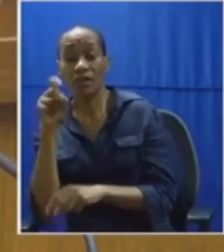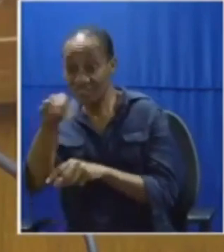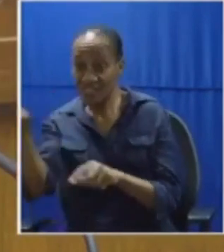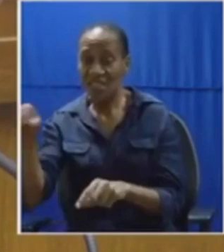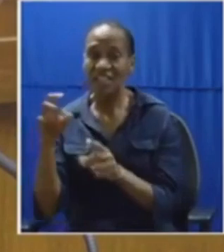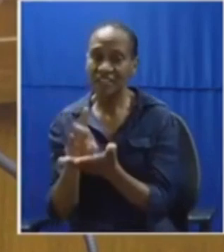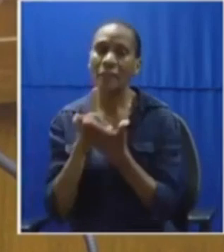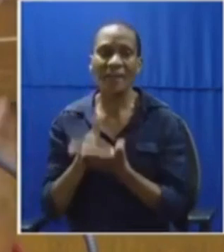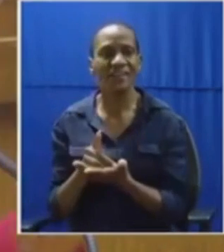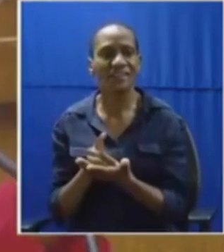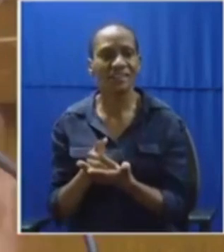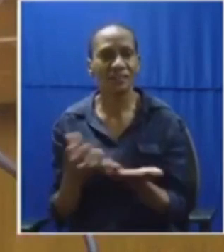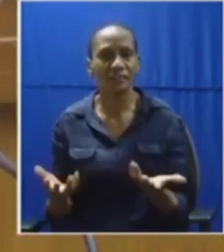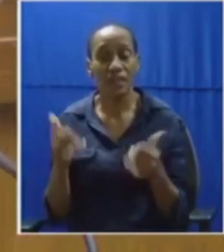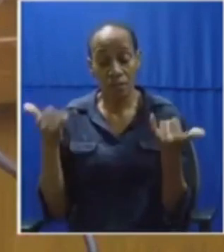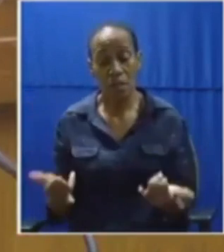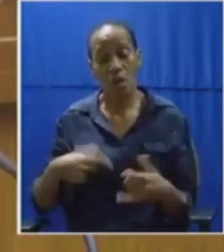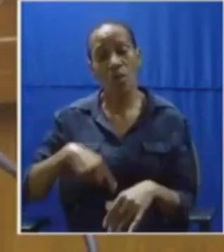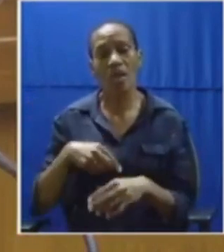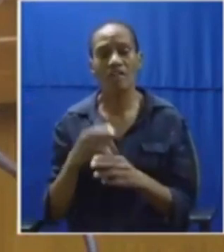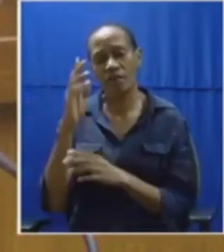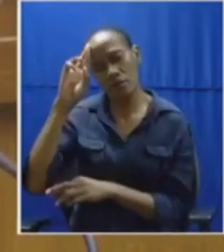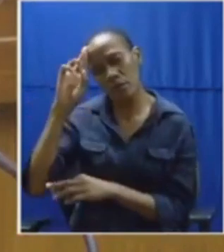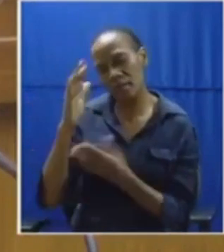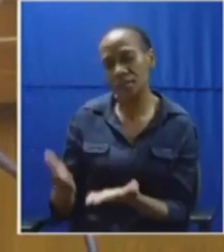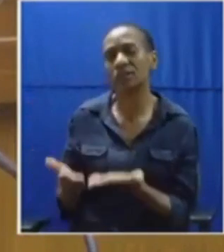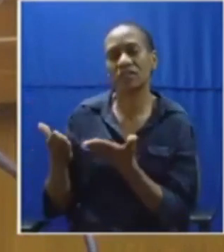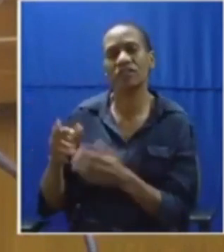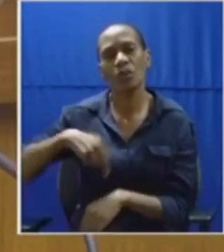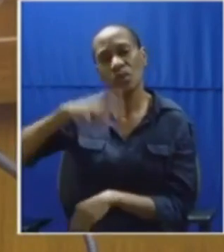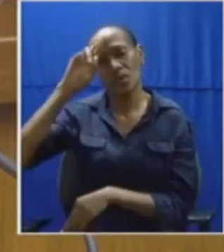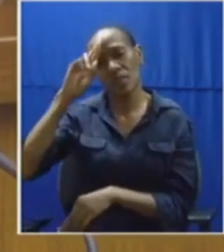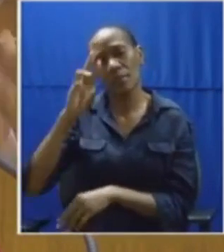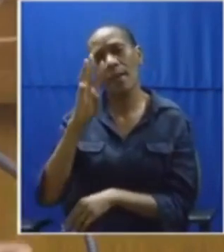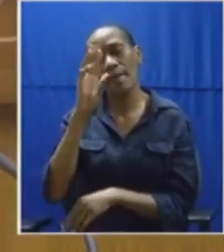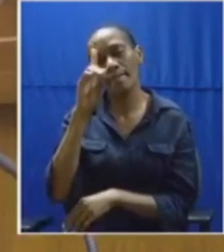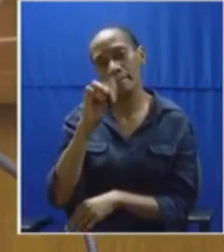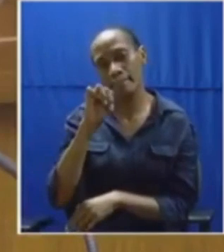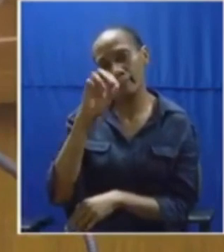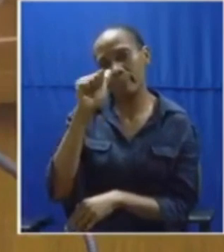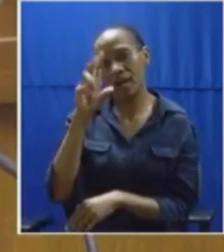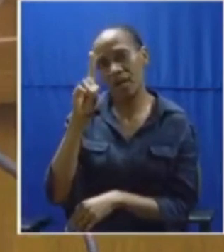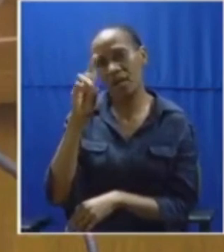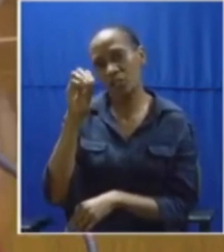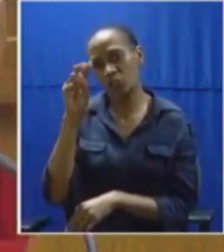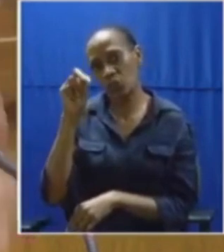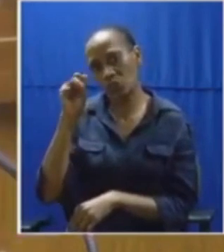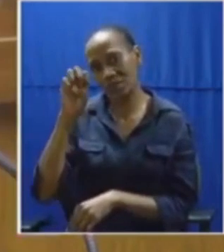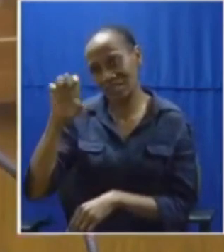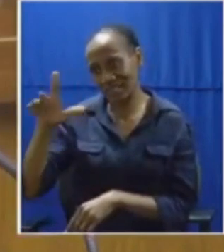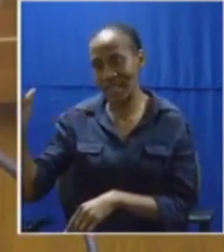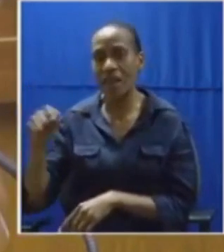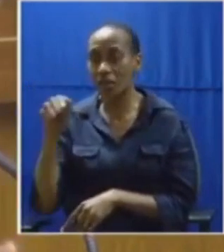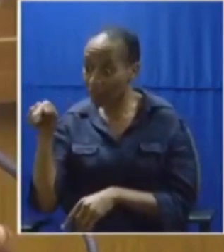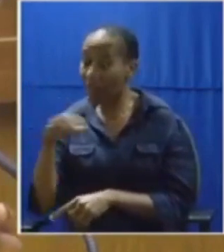you will provide today we have a memorial service of mulungis madonzela our revolutionary fighter who was